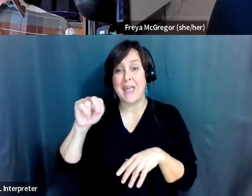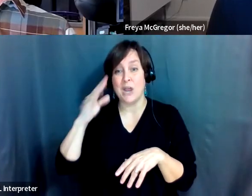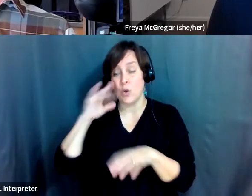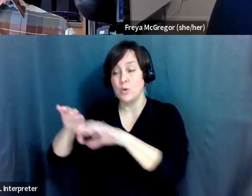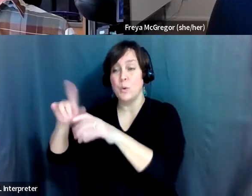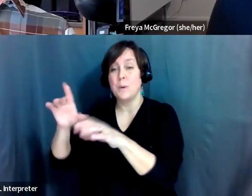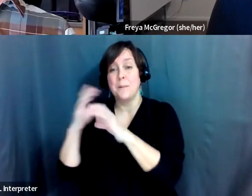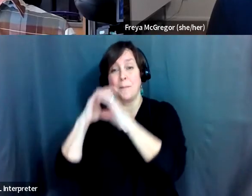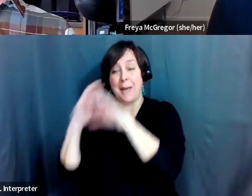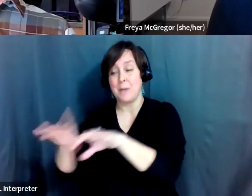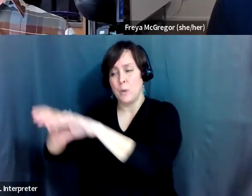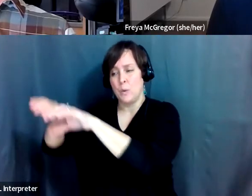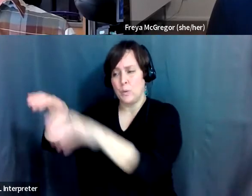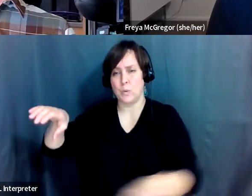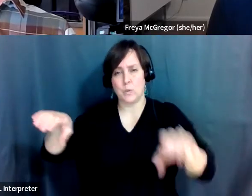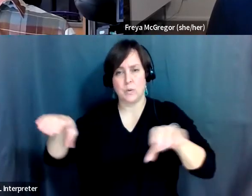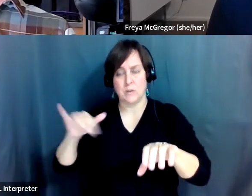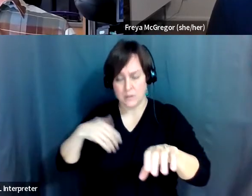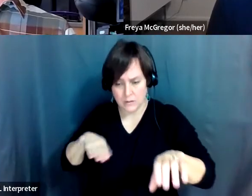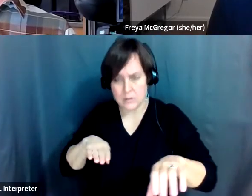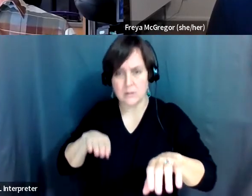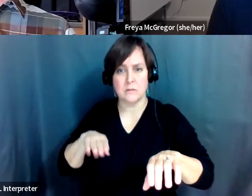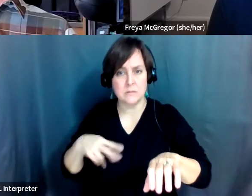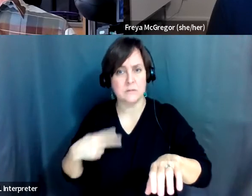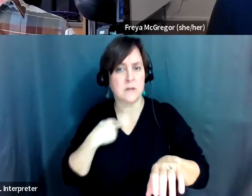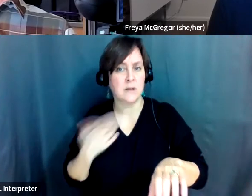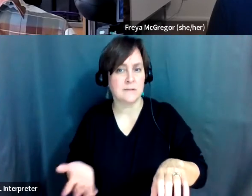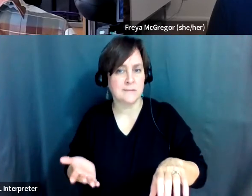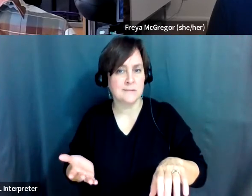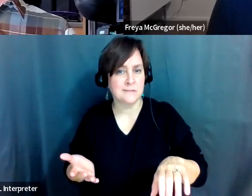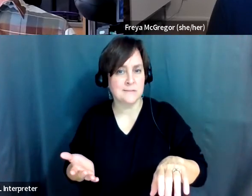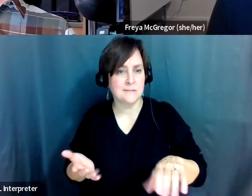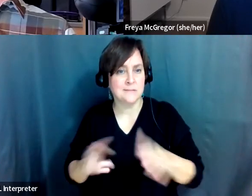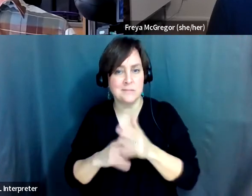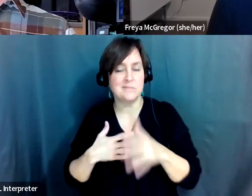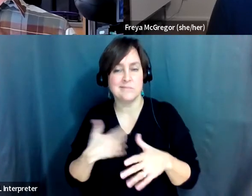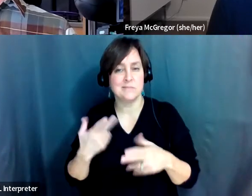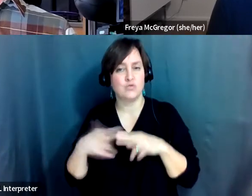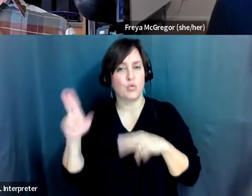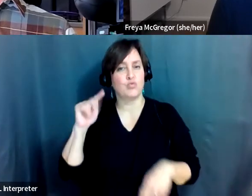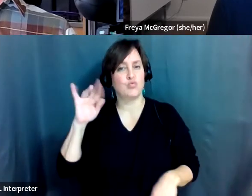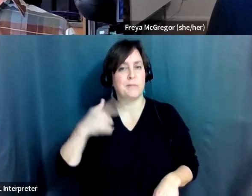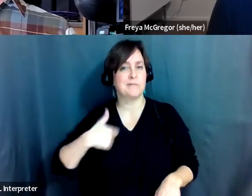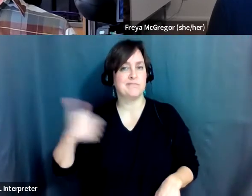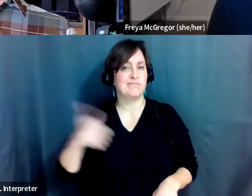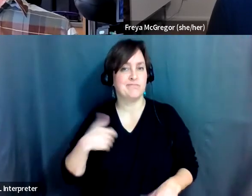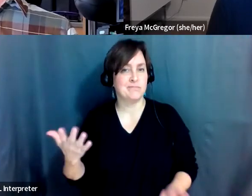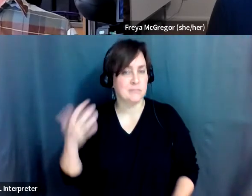and all of a sudden you come across something you can't get across. And then your trip is cut short. Um,